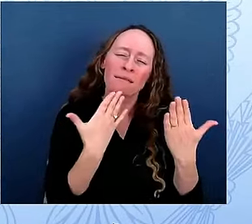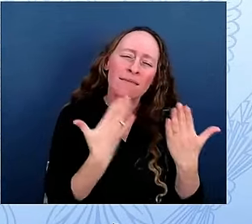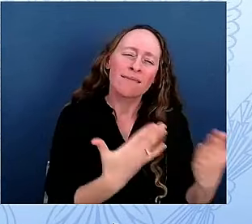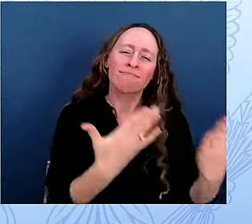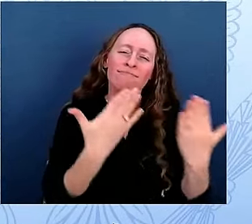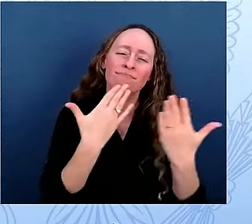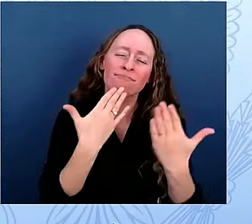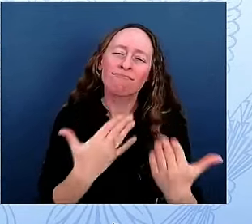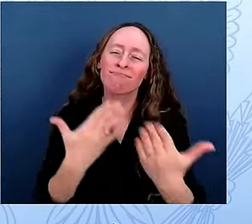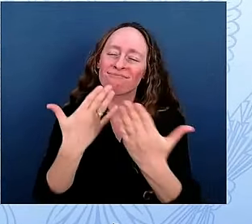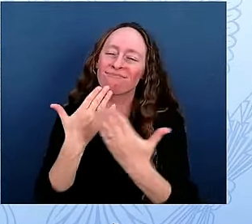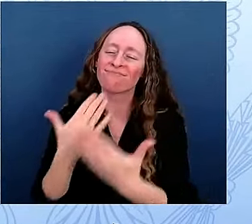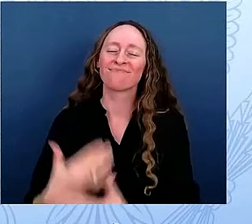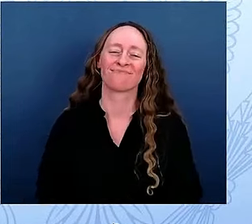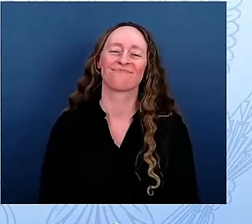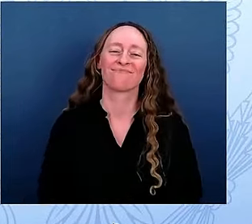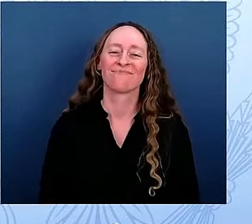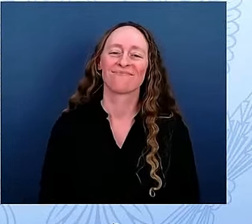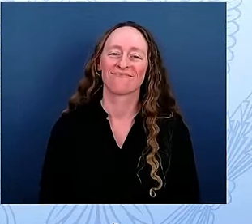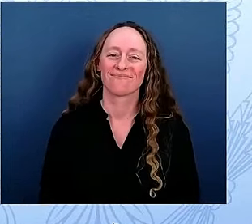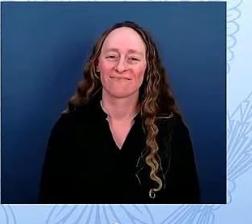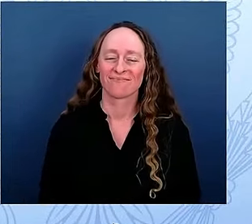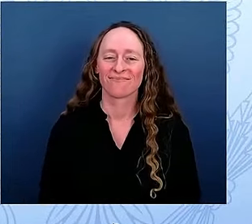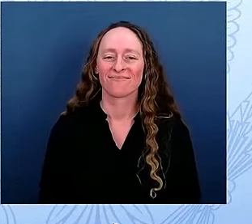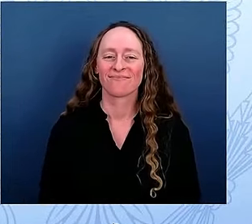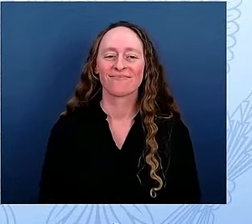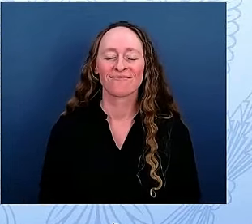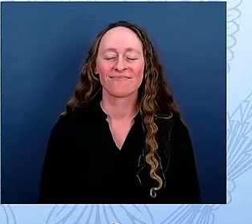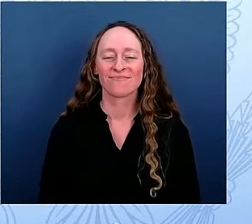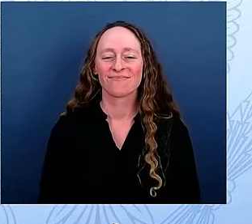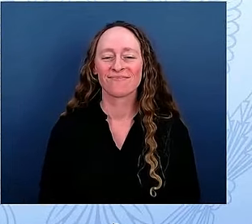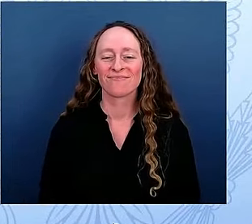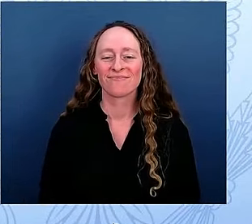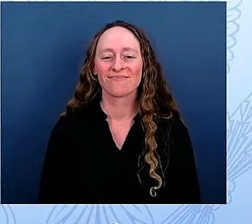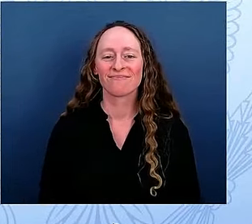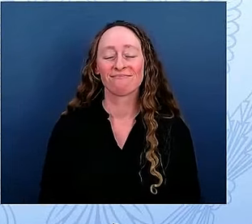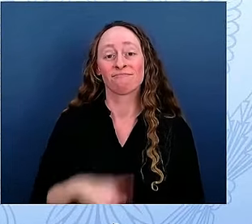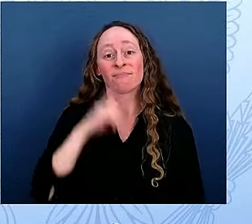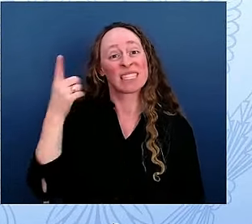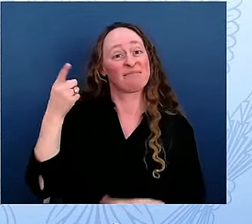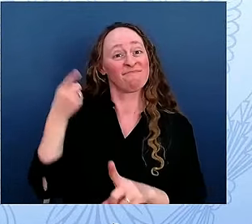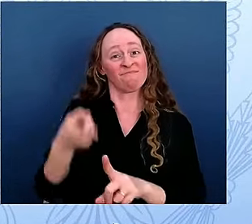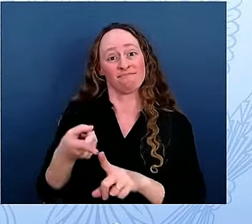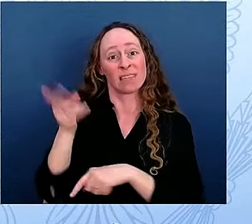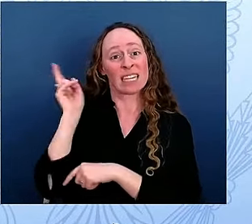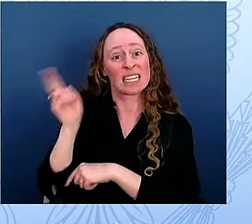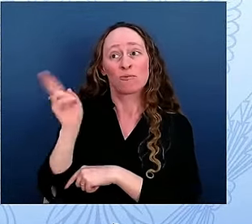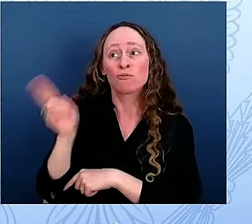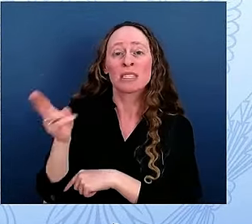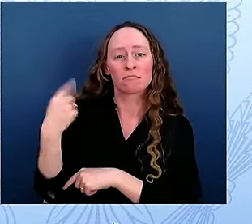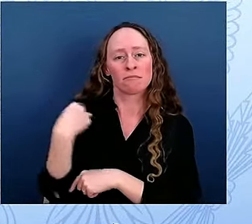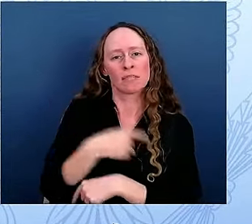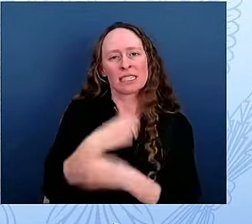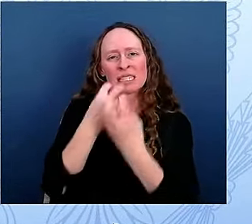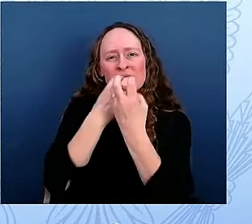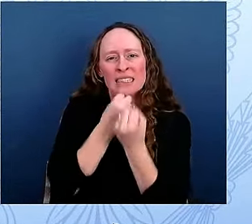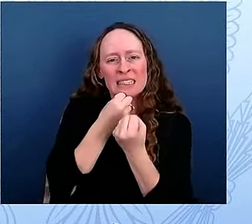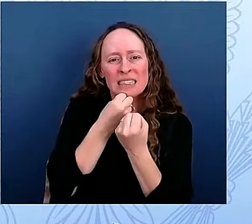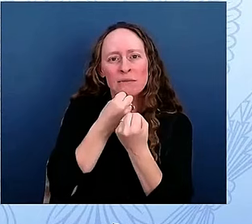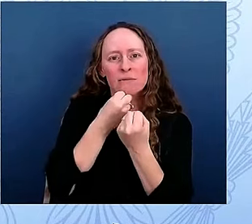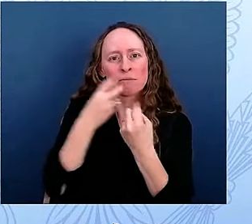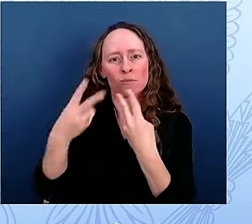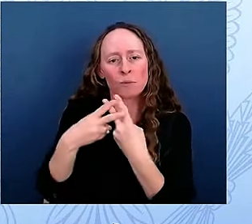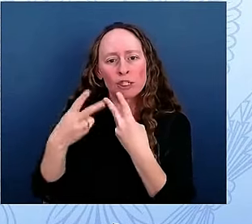To preserve our history, we must teach it. We learn from the wisdom of the past